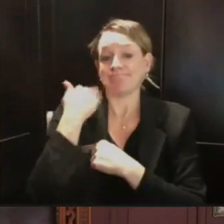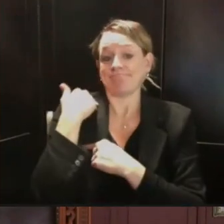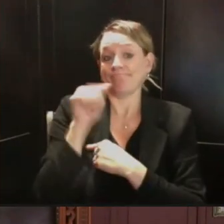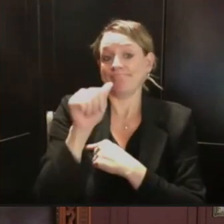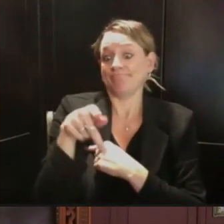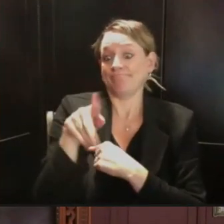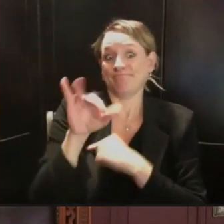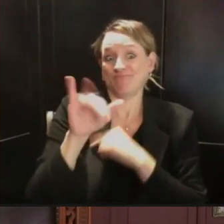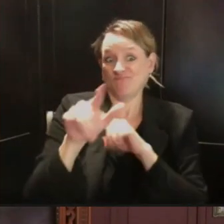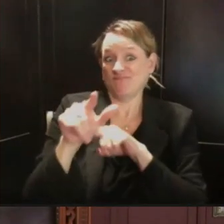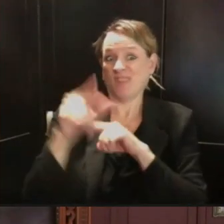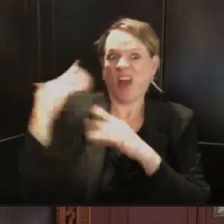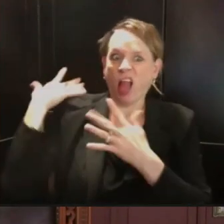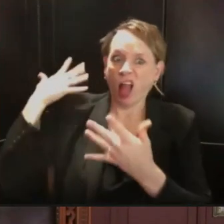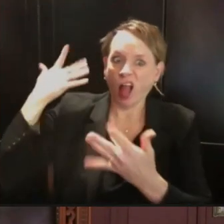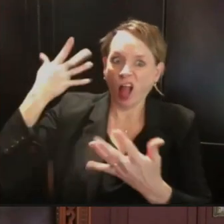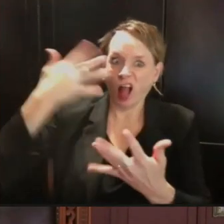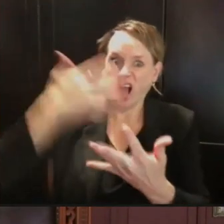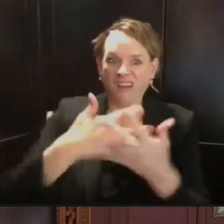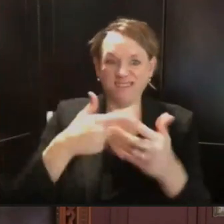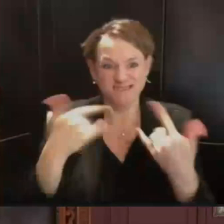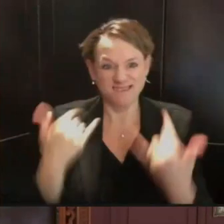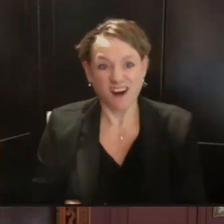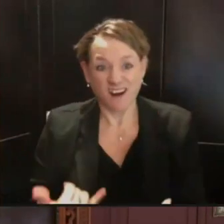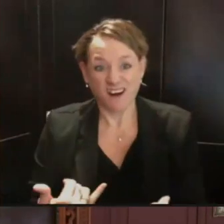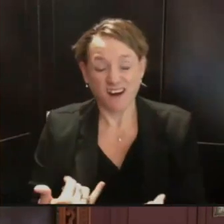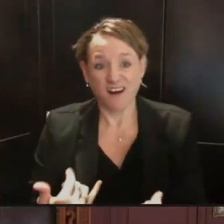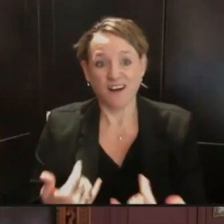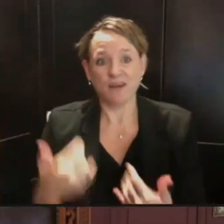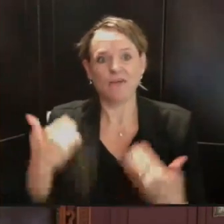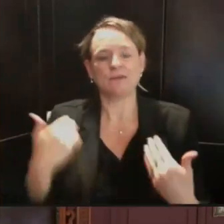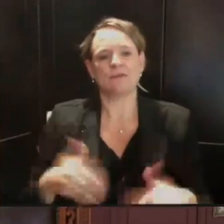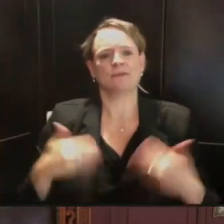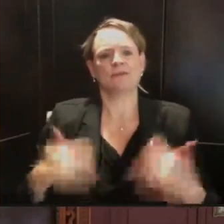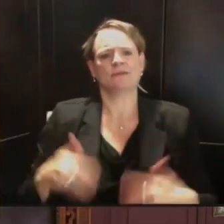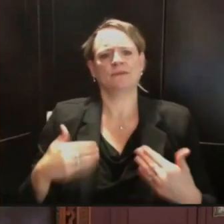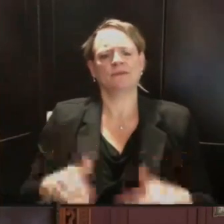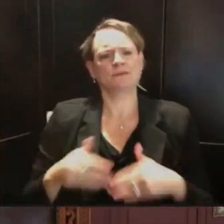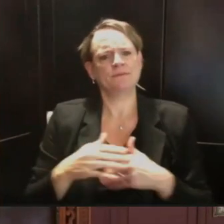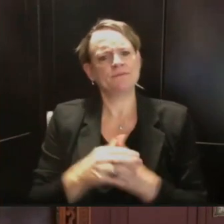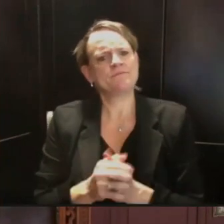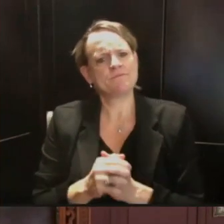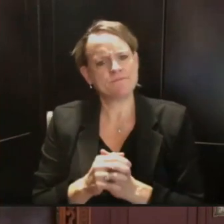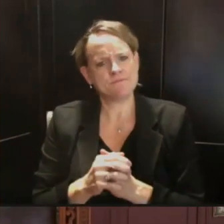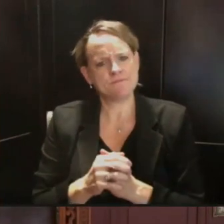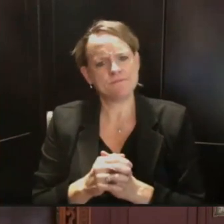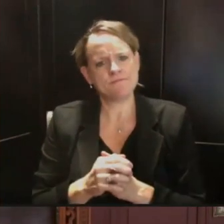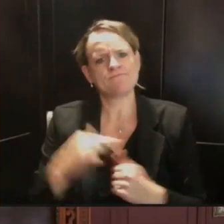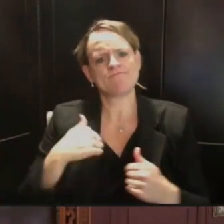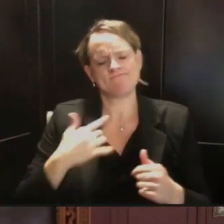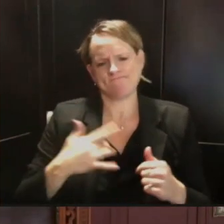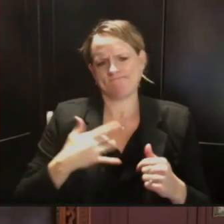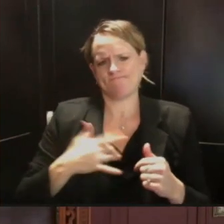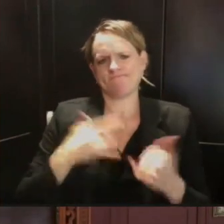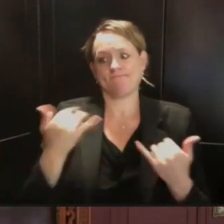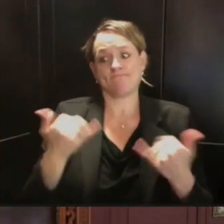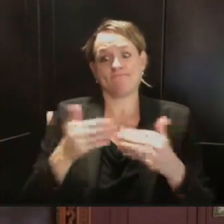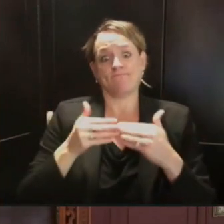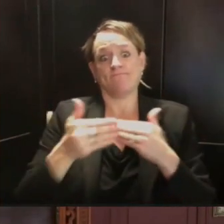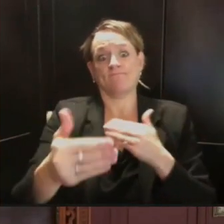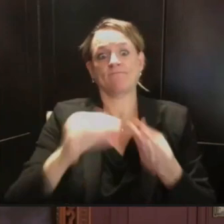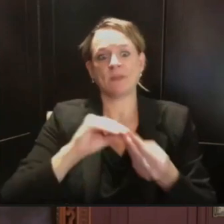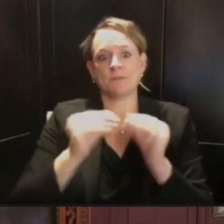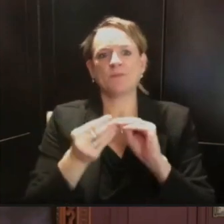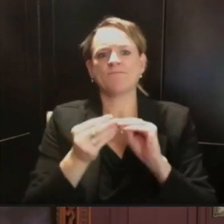tell you that I believe it would look a lot different if the chaotic decision of the Supreme Court did not